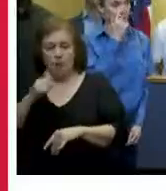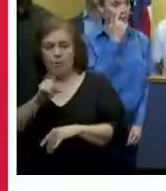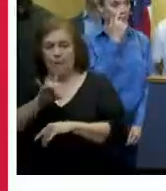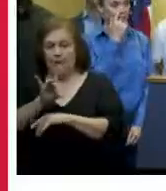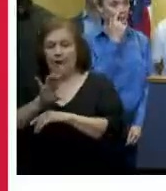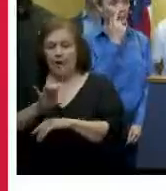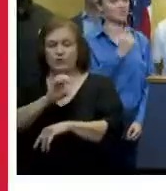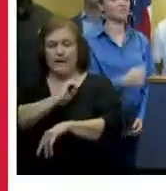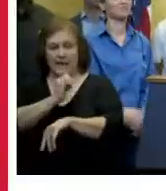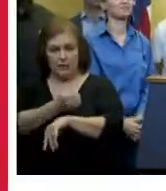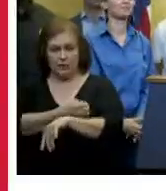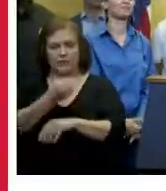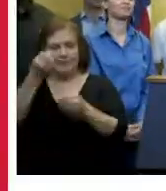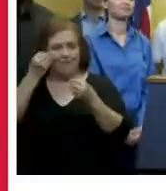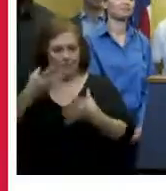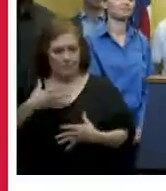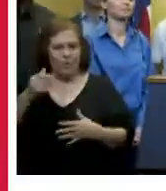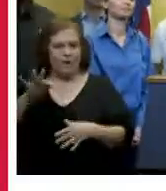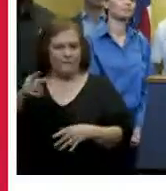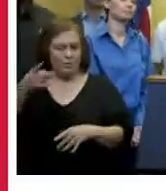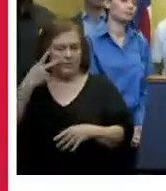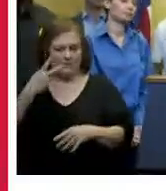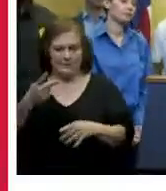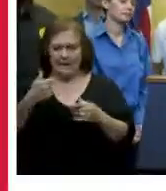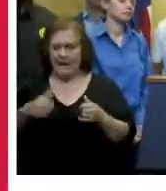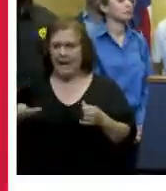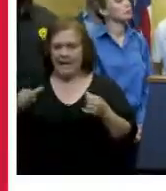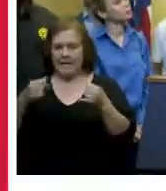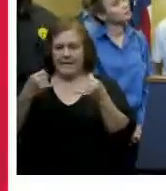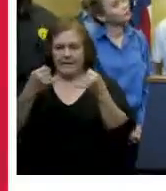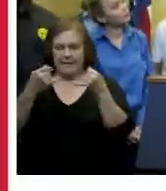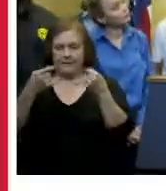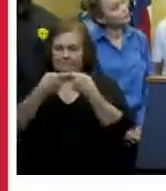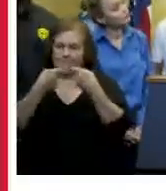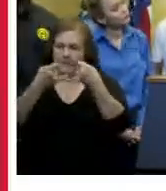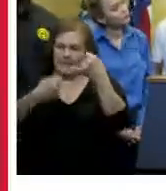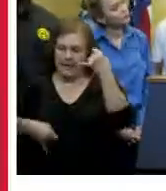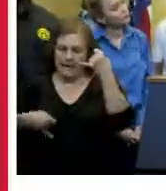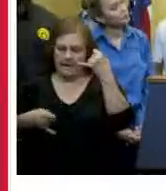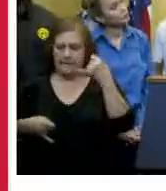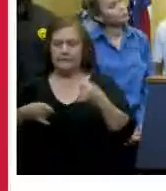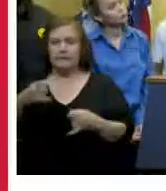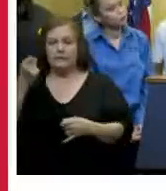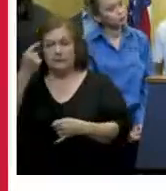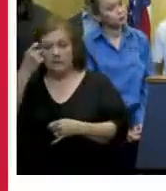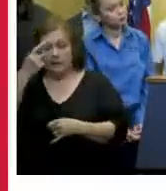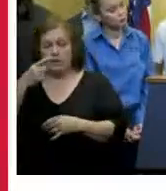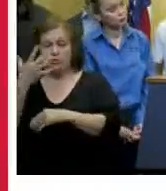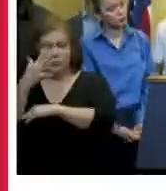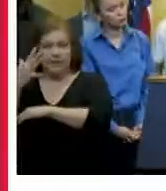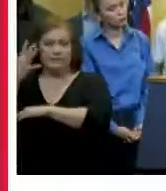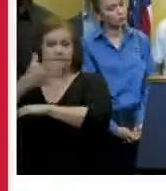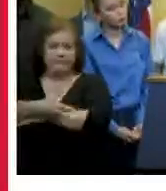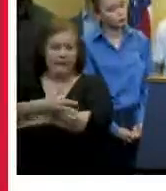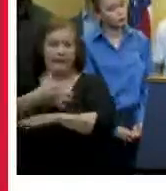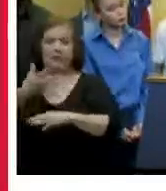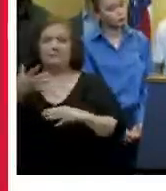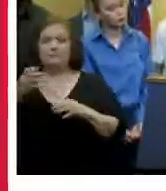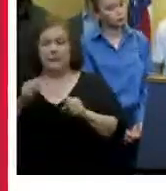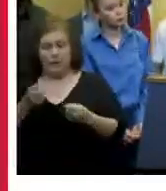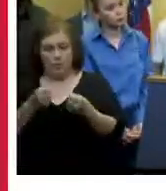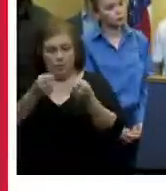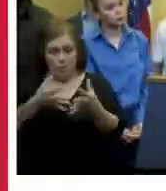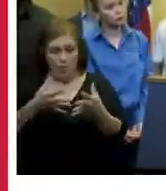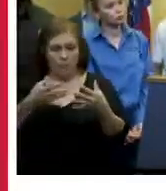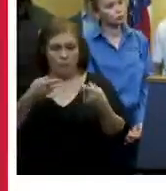not to walk in flooded areas or standing water wet limb tree limbs can conduct electricity customers are reminded